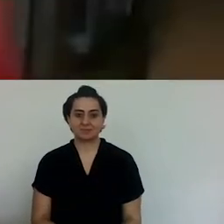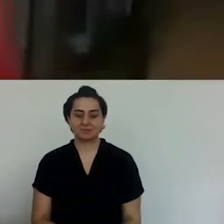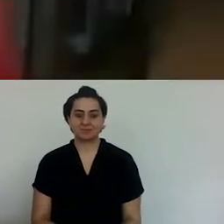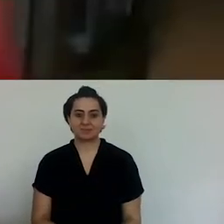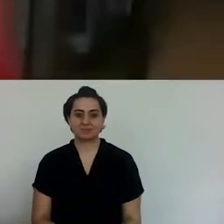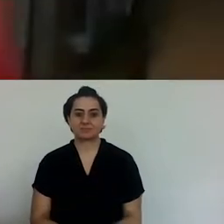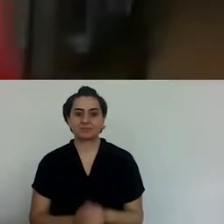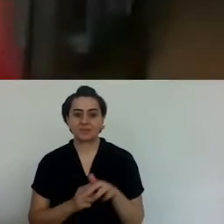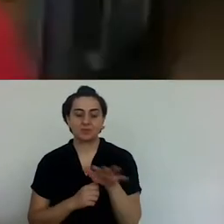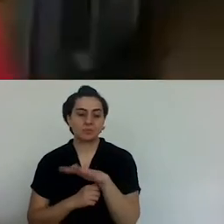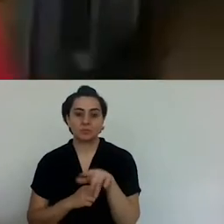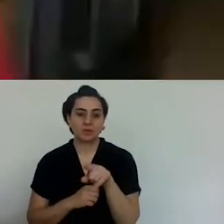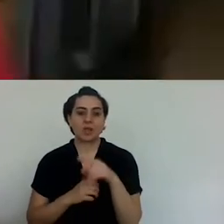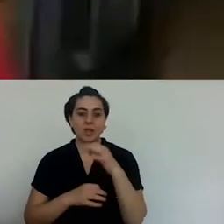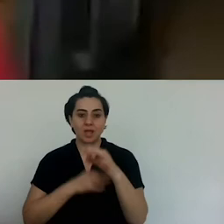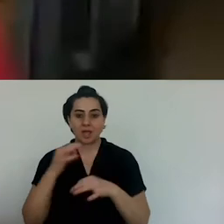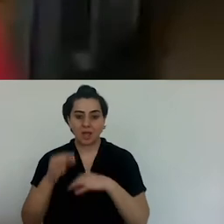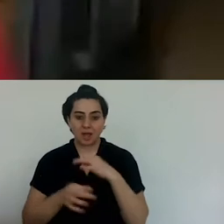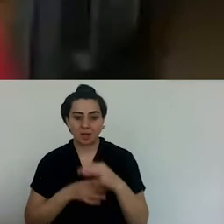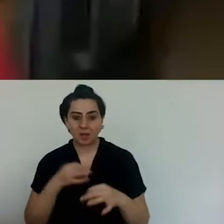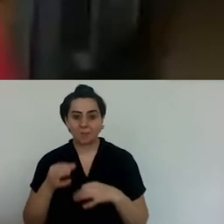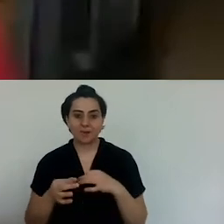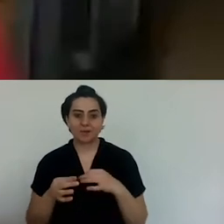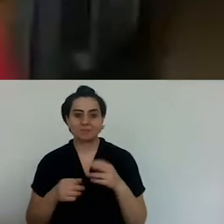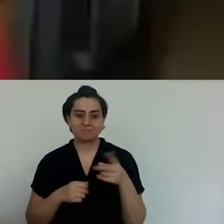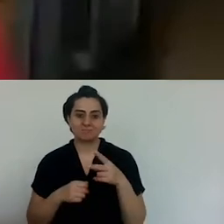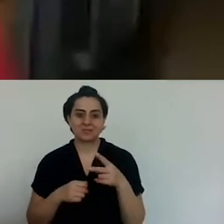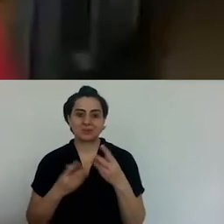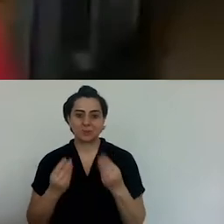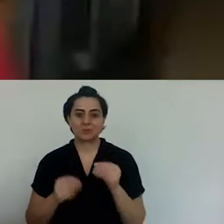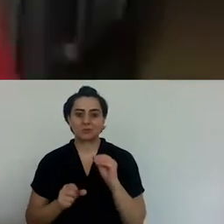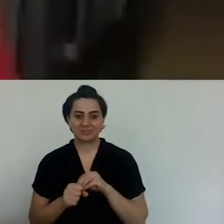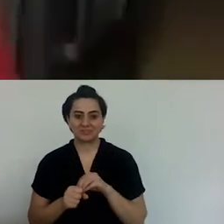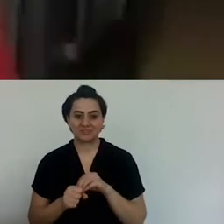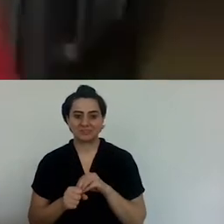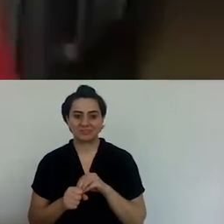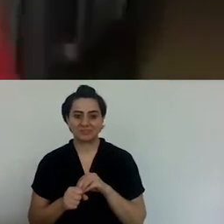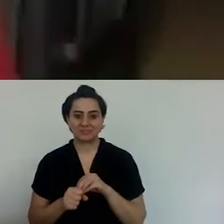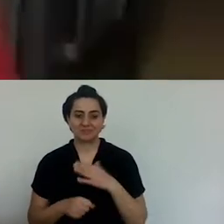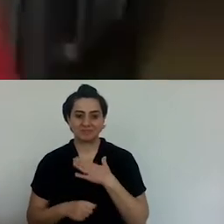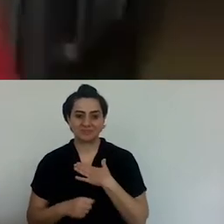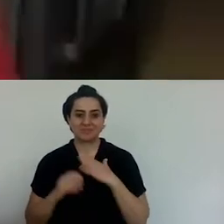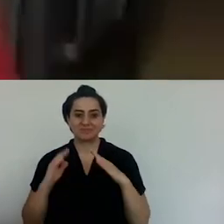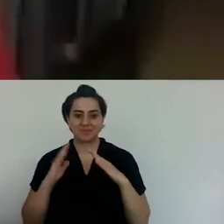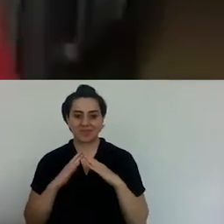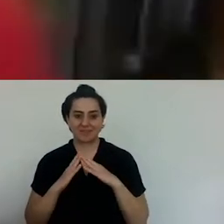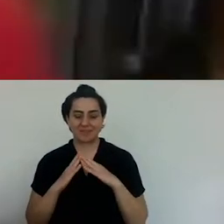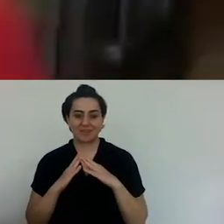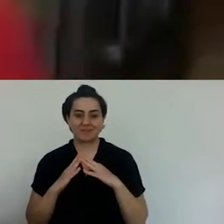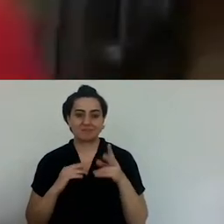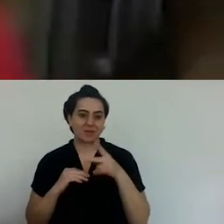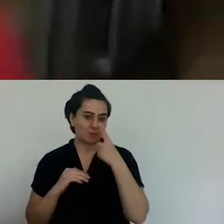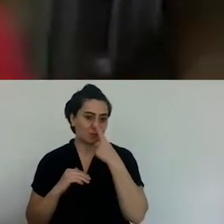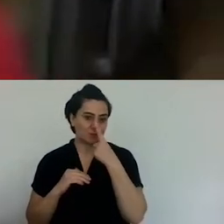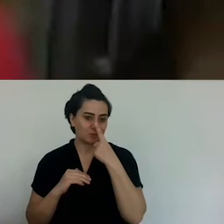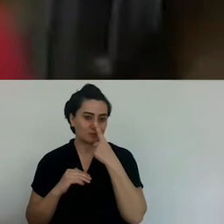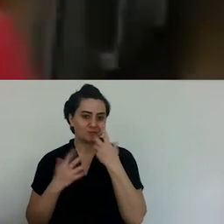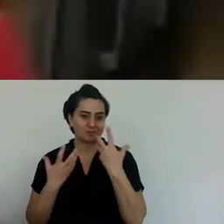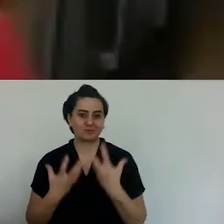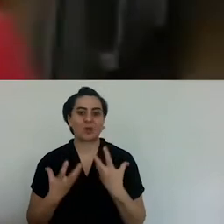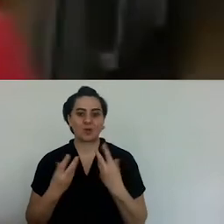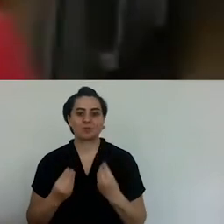Ankile, had many relatives who were fishmongers, fishers.